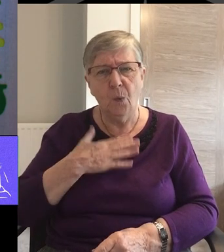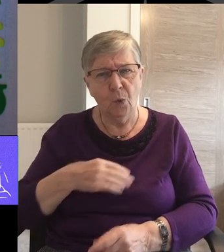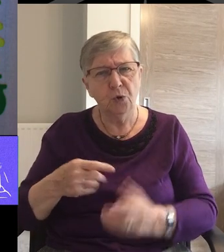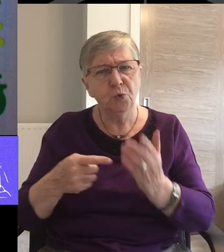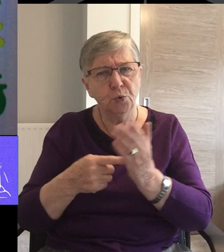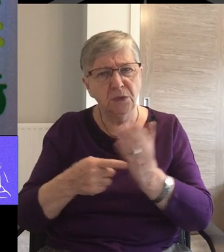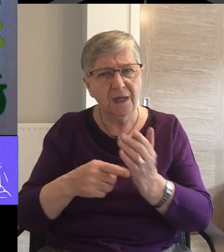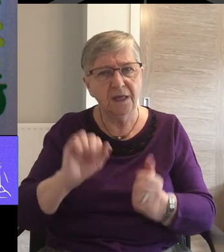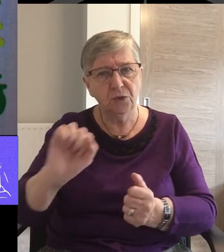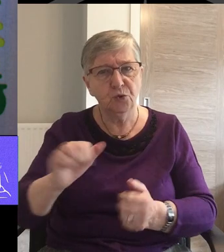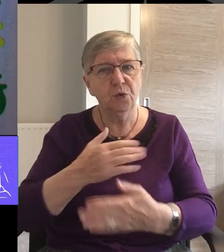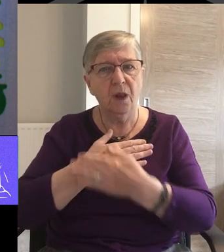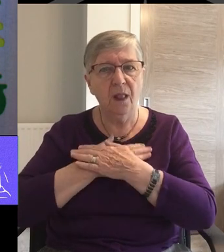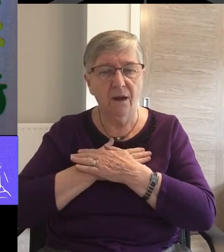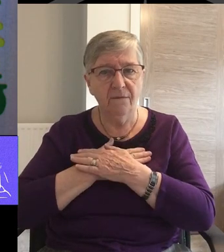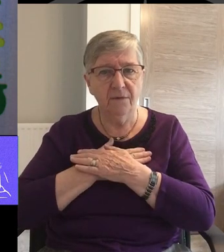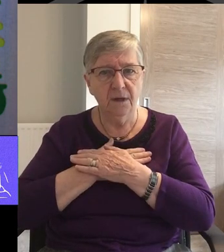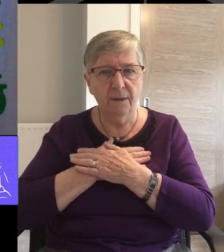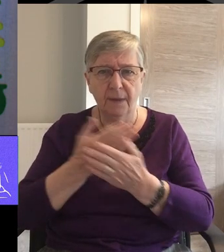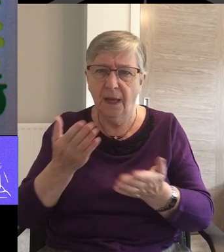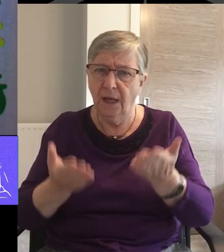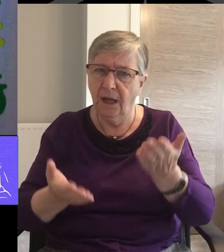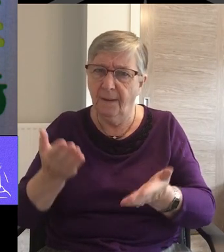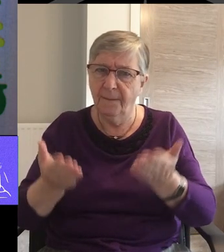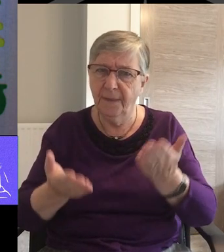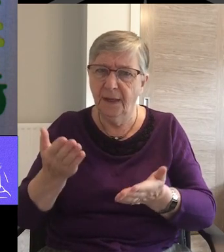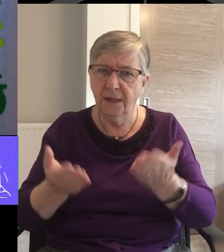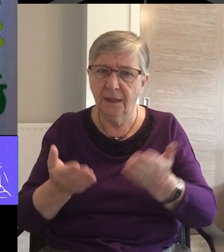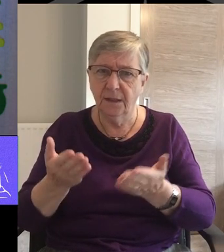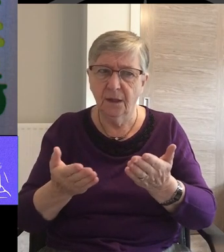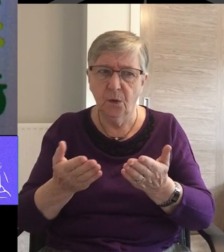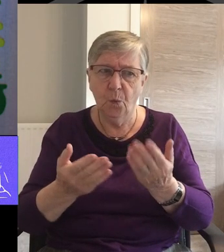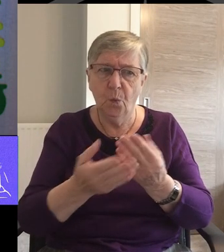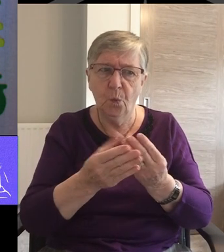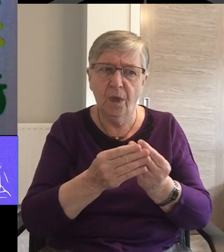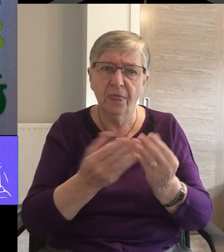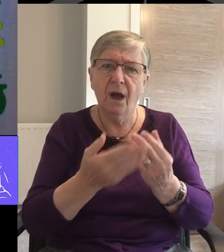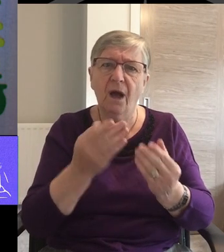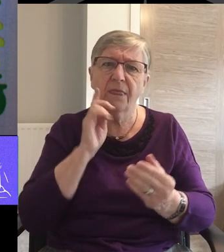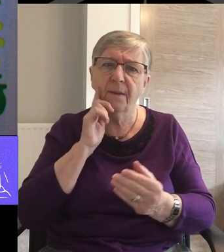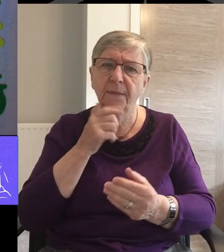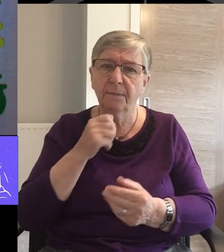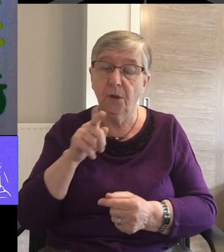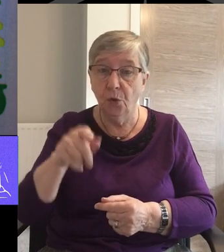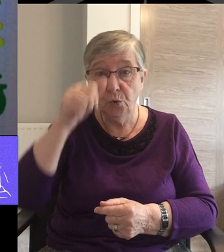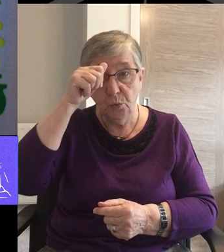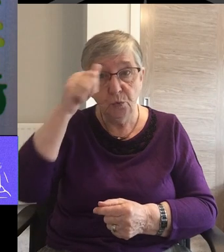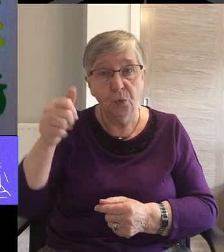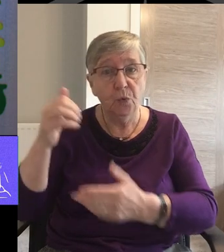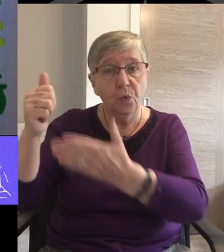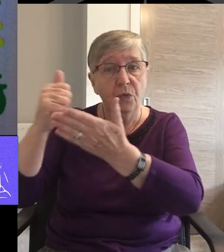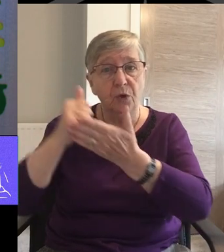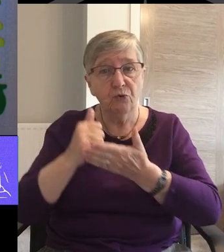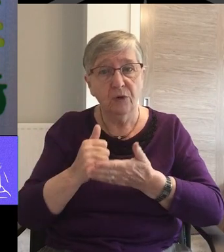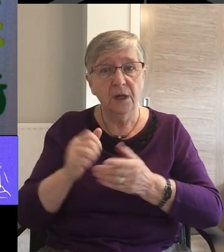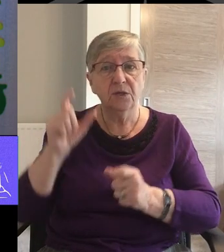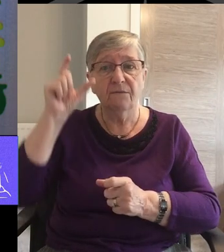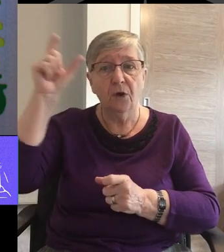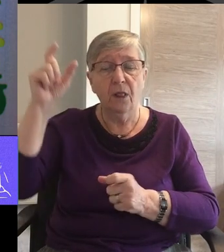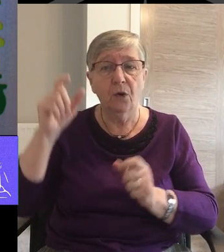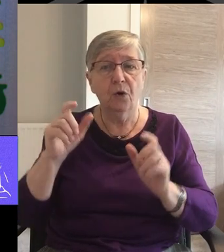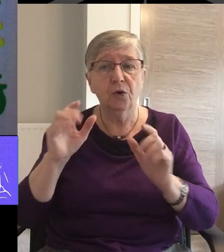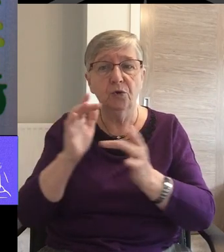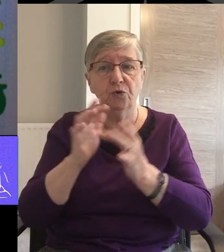the sincerity of your love By comparing it with the earnestness of others For you know the grace of our Lord Jesus Christ